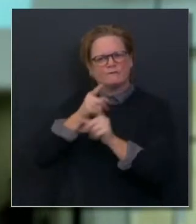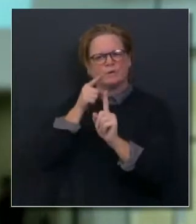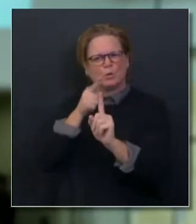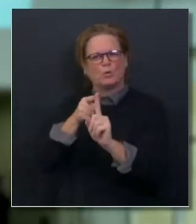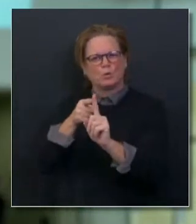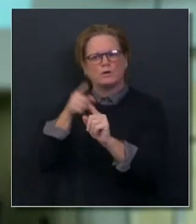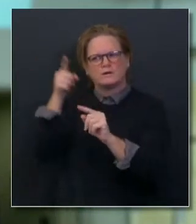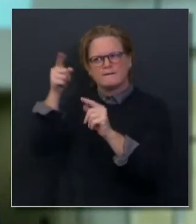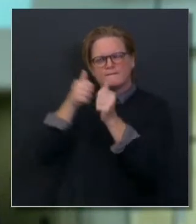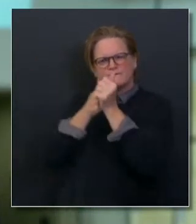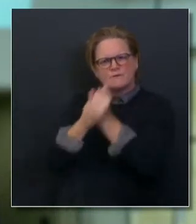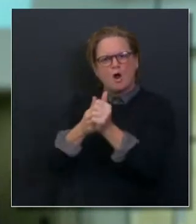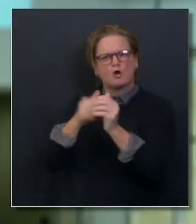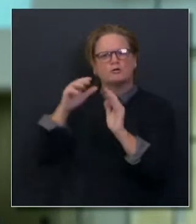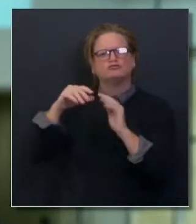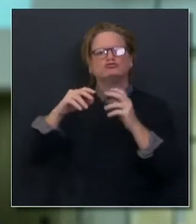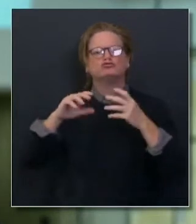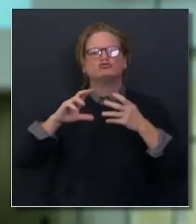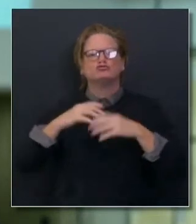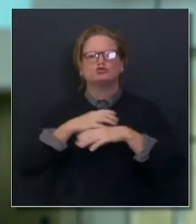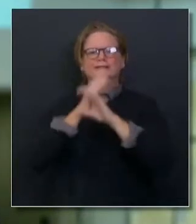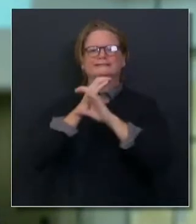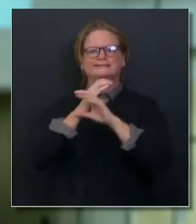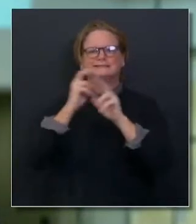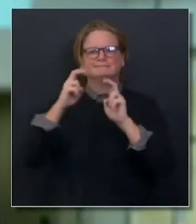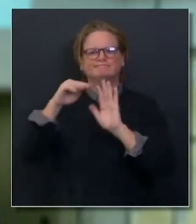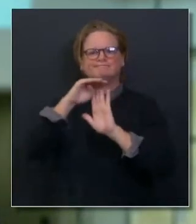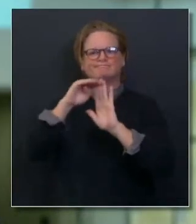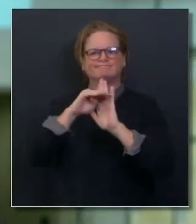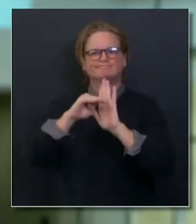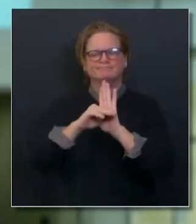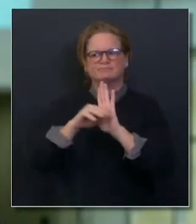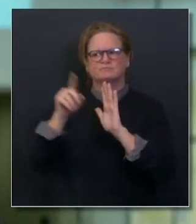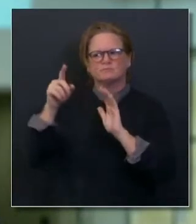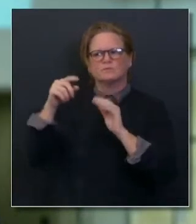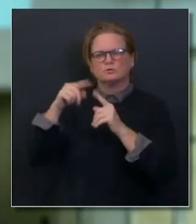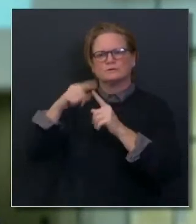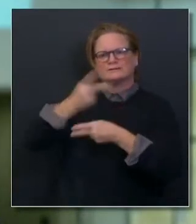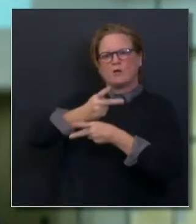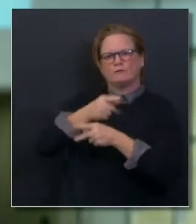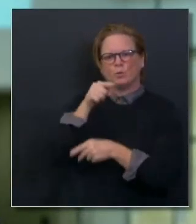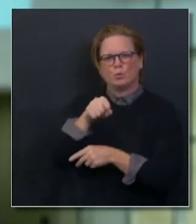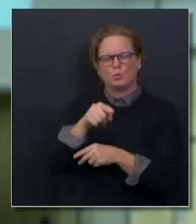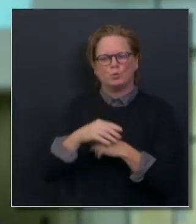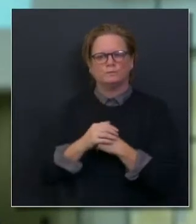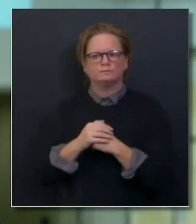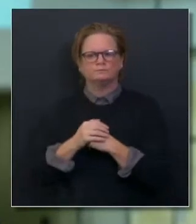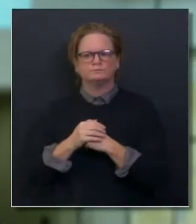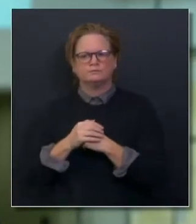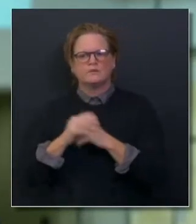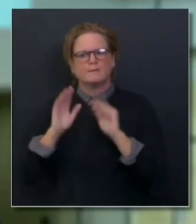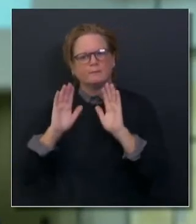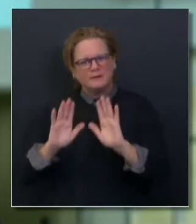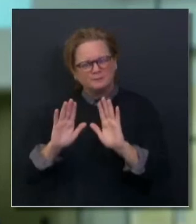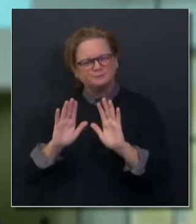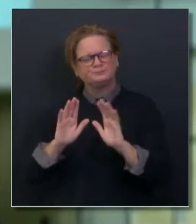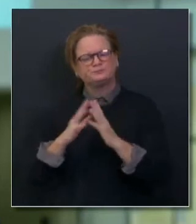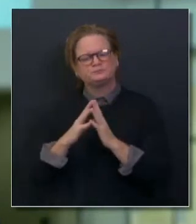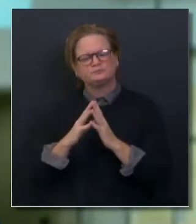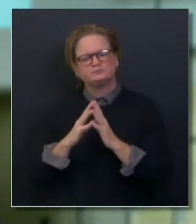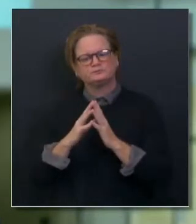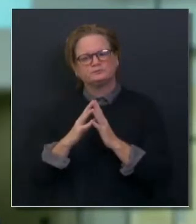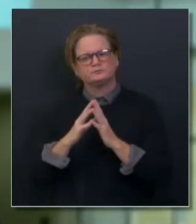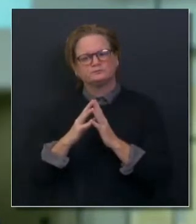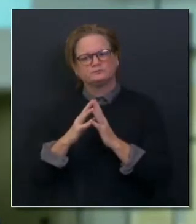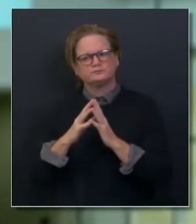California that has implemented those because we've been able to step up and provide care. But of course, as part of our preparation, we must look at